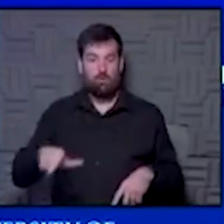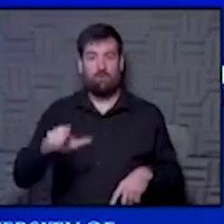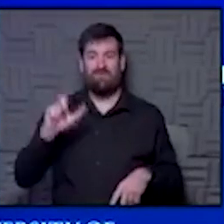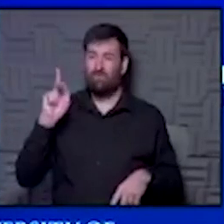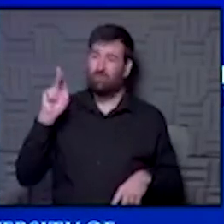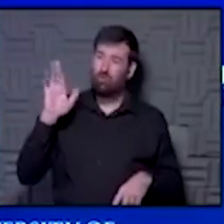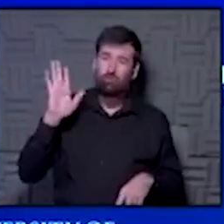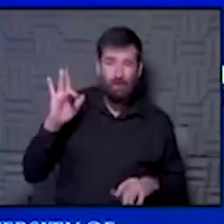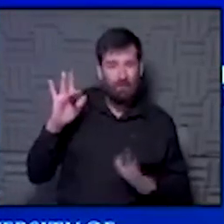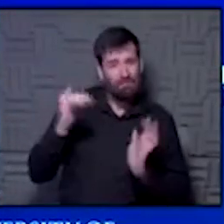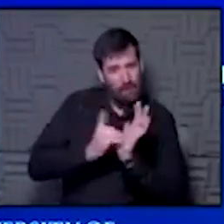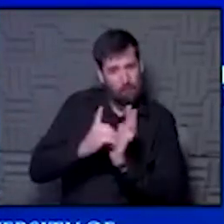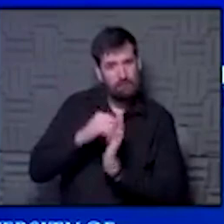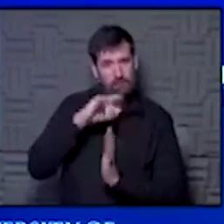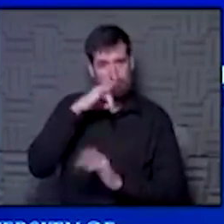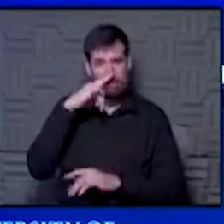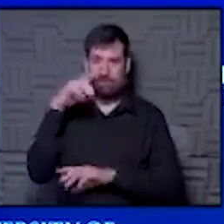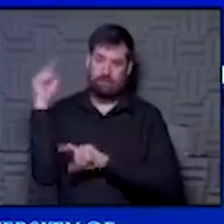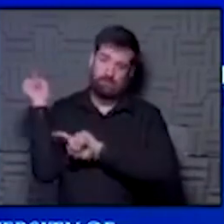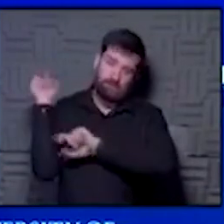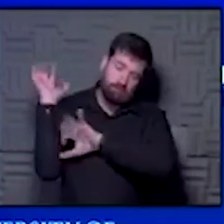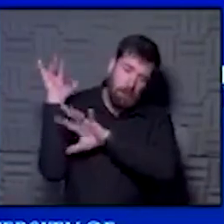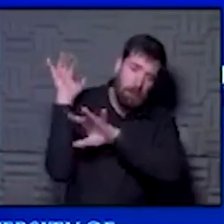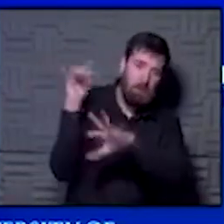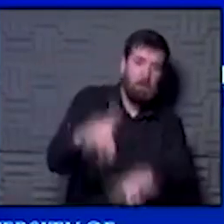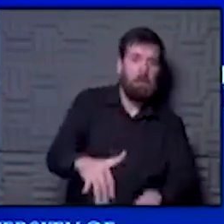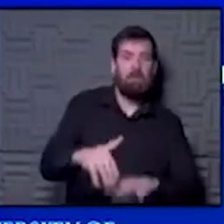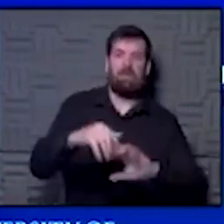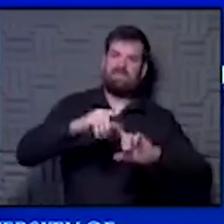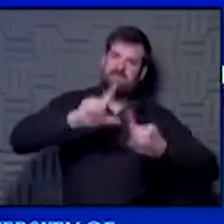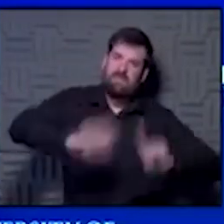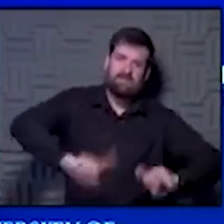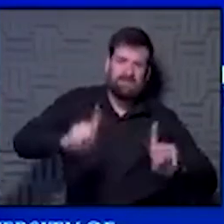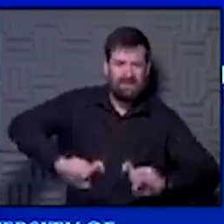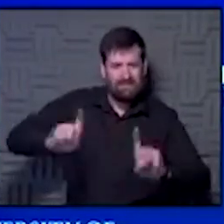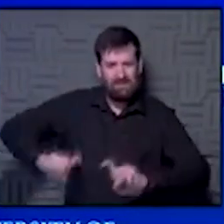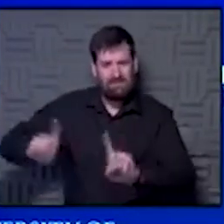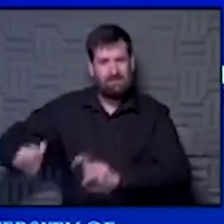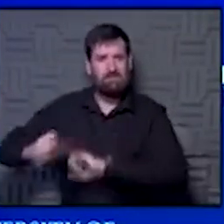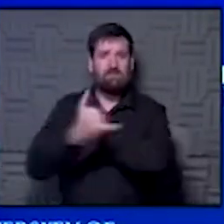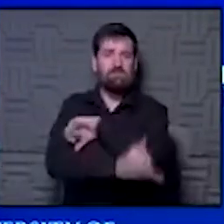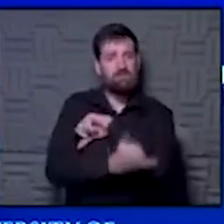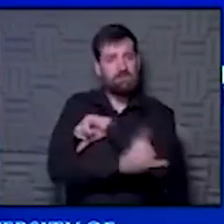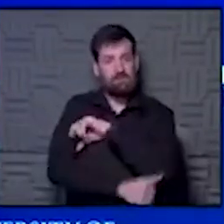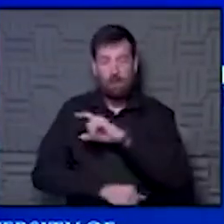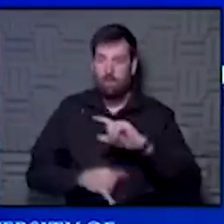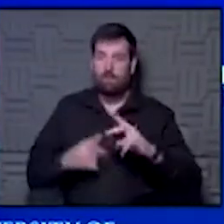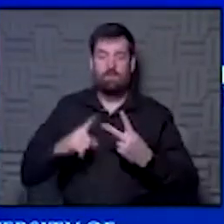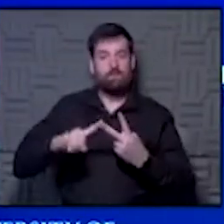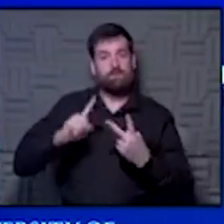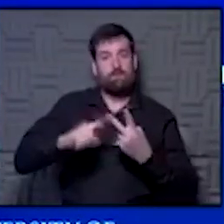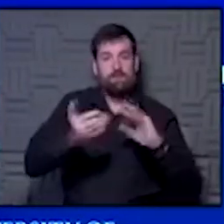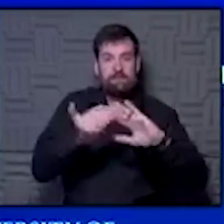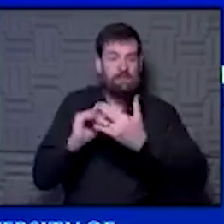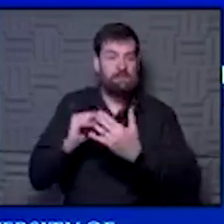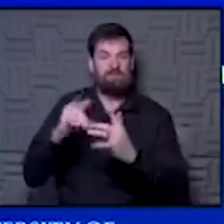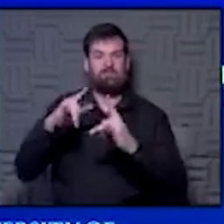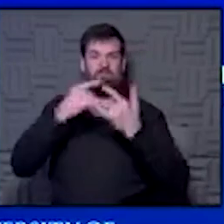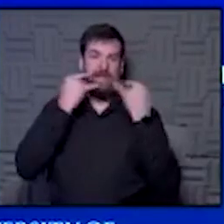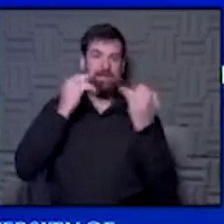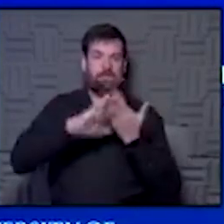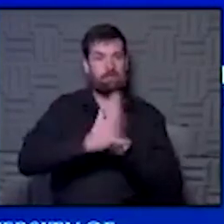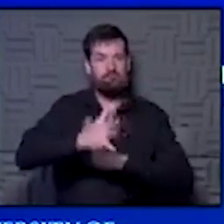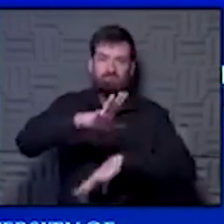come into a university. We do extensive testing. We work really hard. The county does a good job. The city does a good job. Masking is part of the culture.